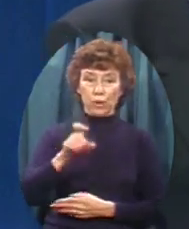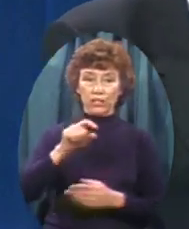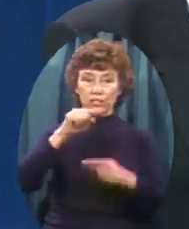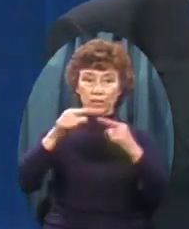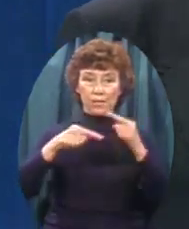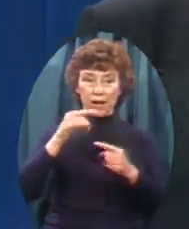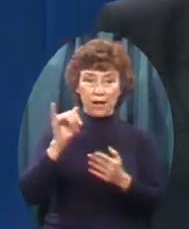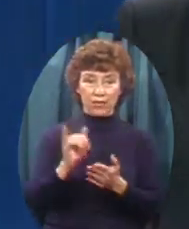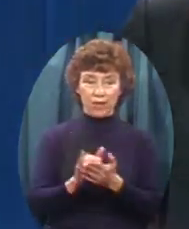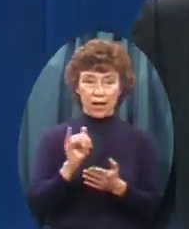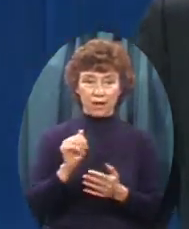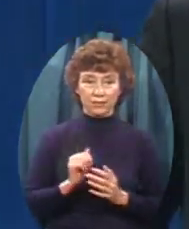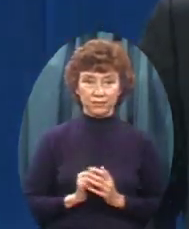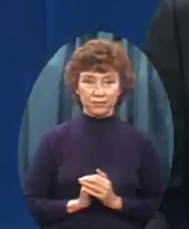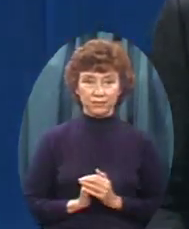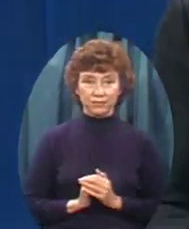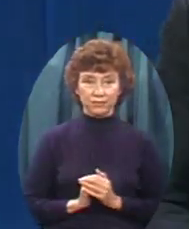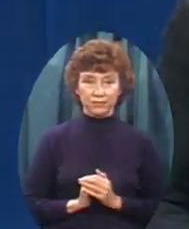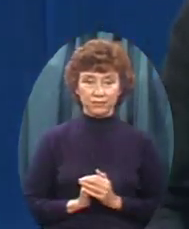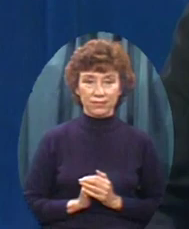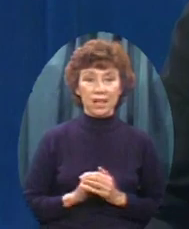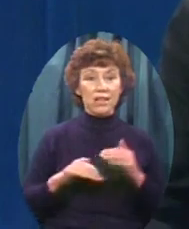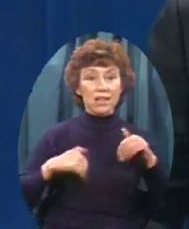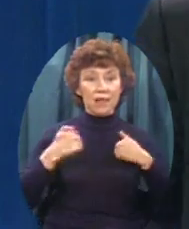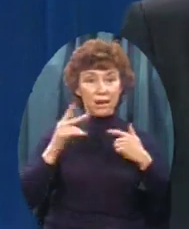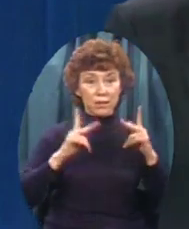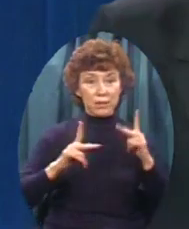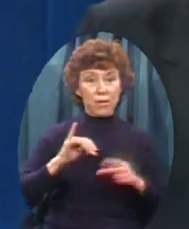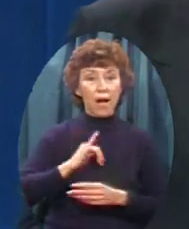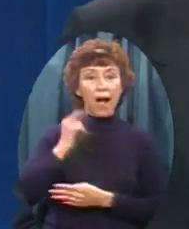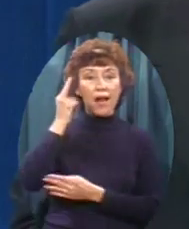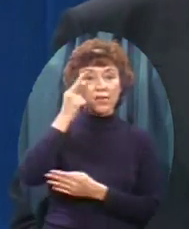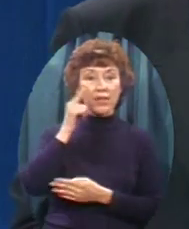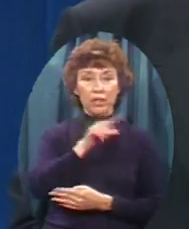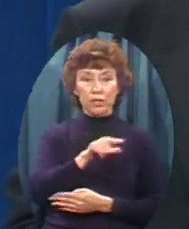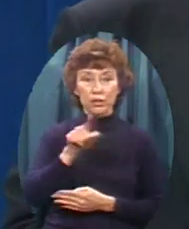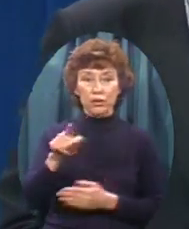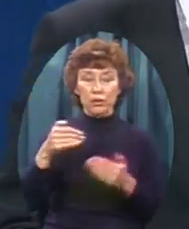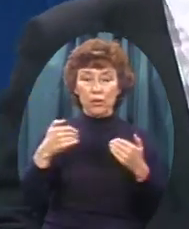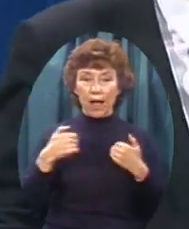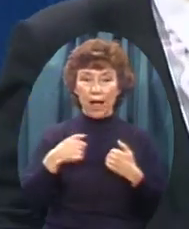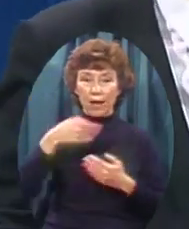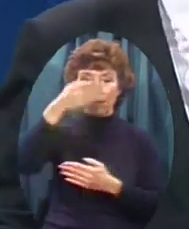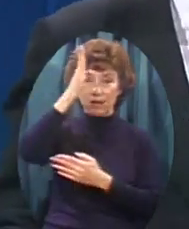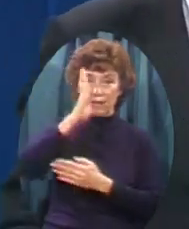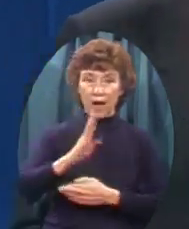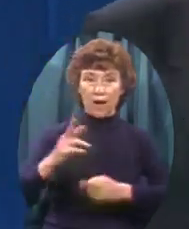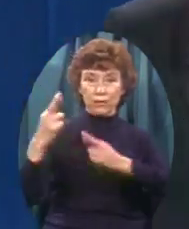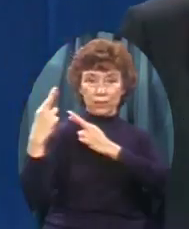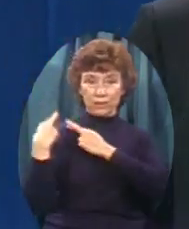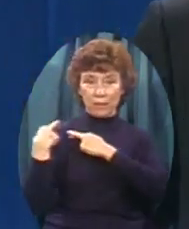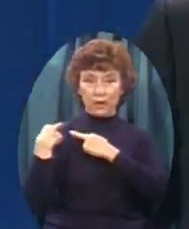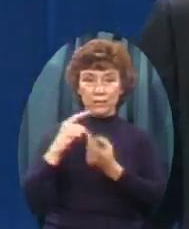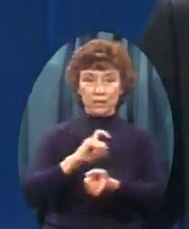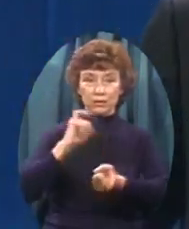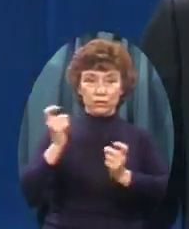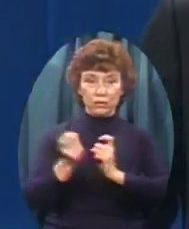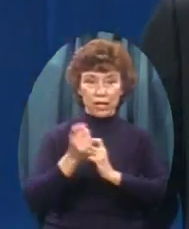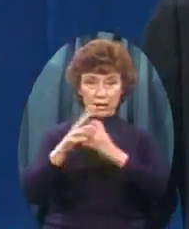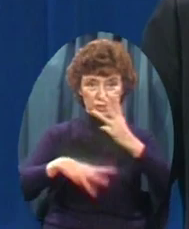As a matter of fact Young people I think you have A God-given obligation To change the world